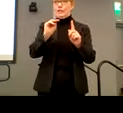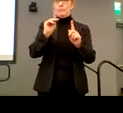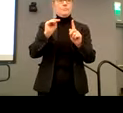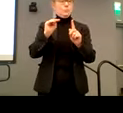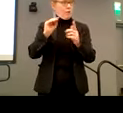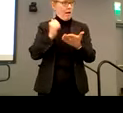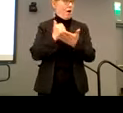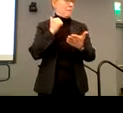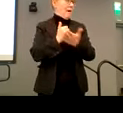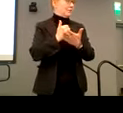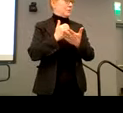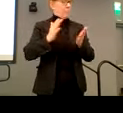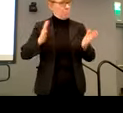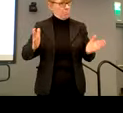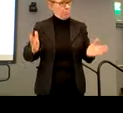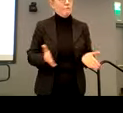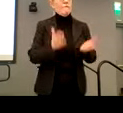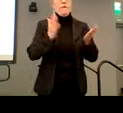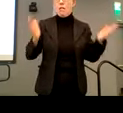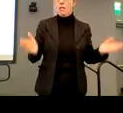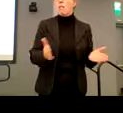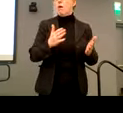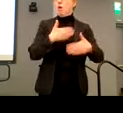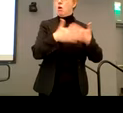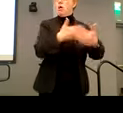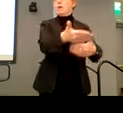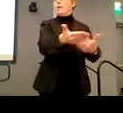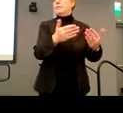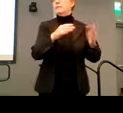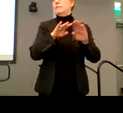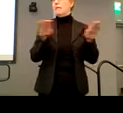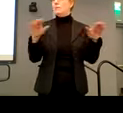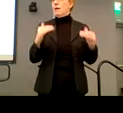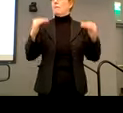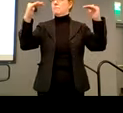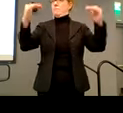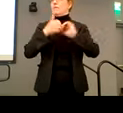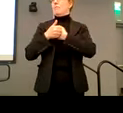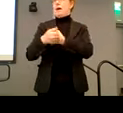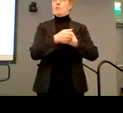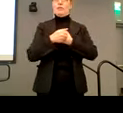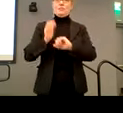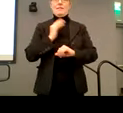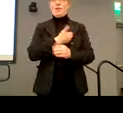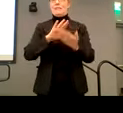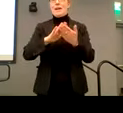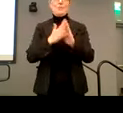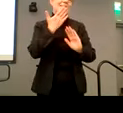this level of collaboration, uh, in our town. So thank you very much. And here's Tim.